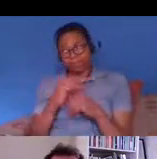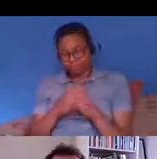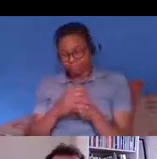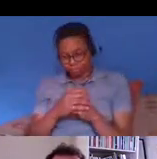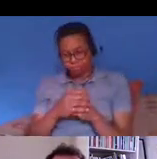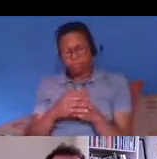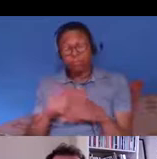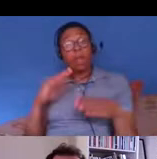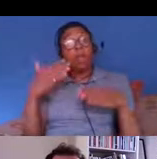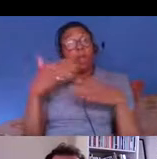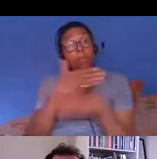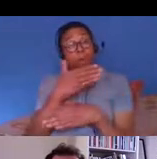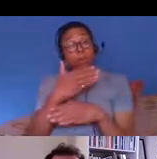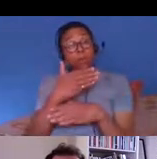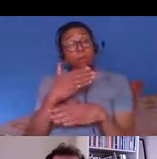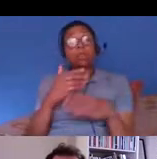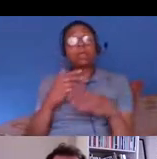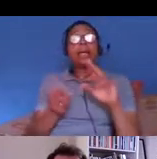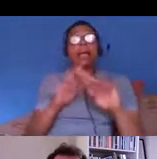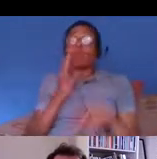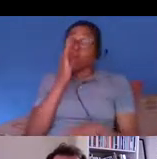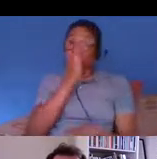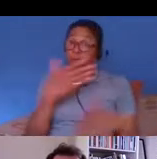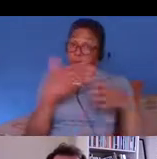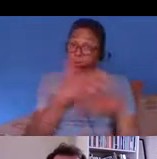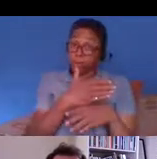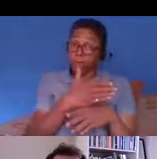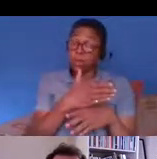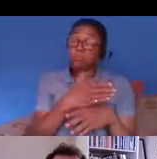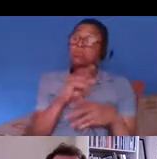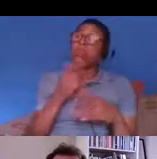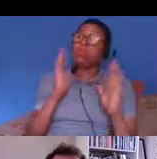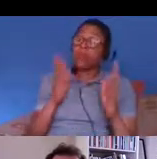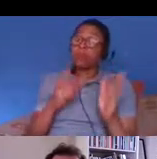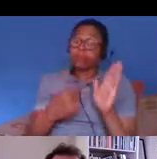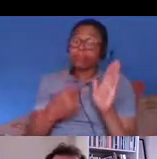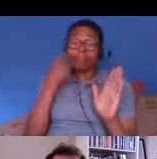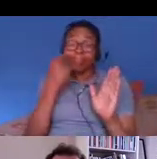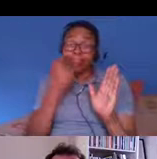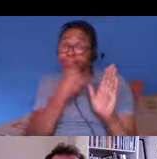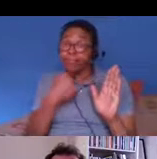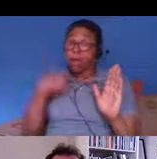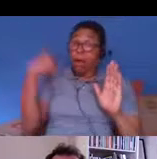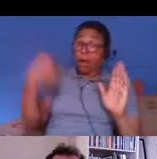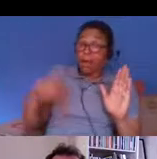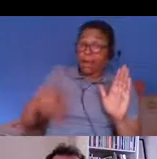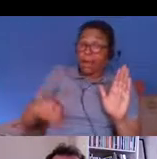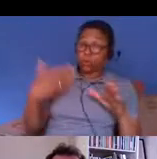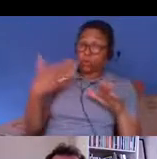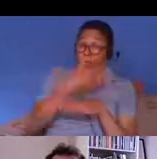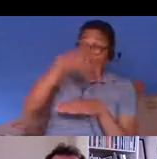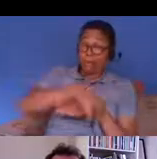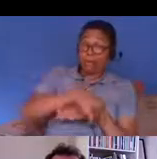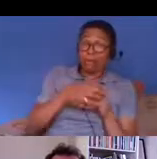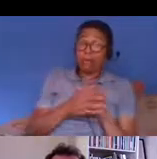whether somebody has immigration status go back quite a long time actually back to 1996 um but the current system of checks was introduced